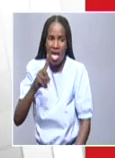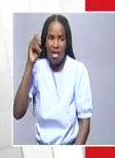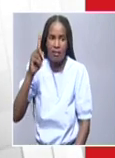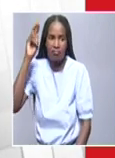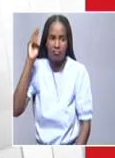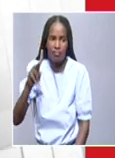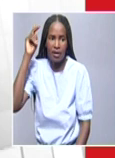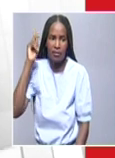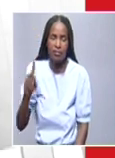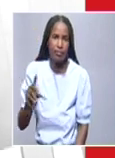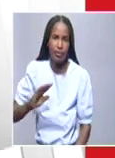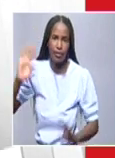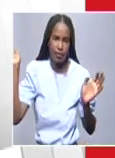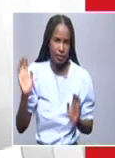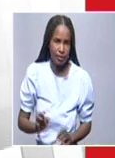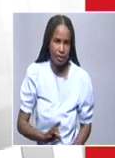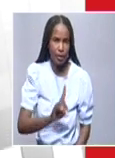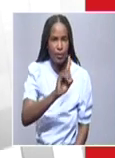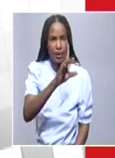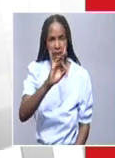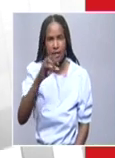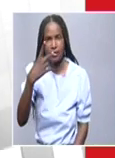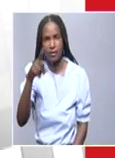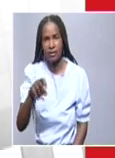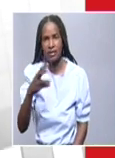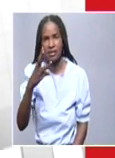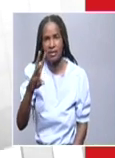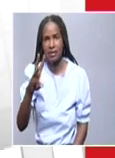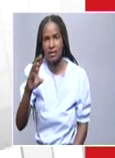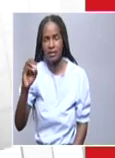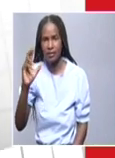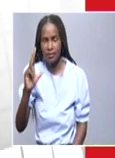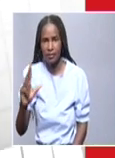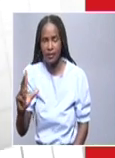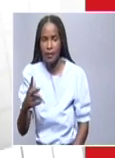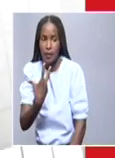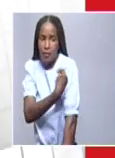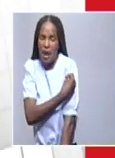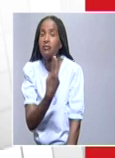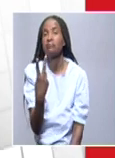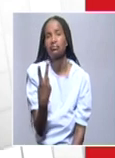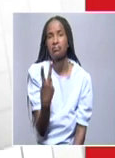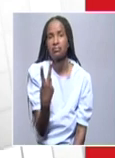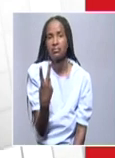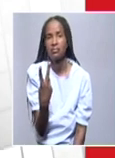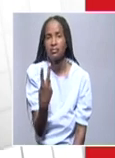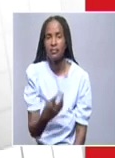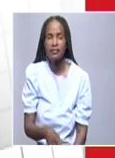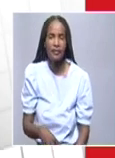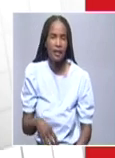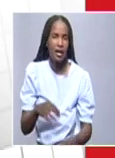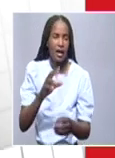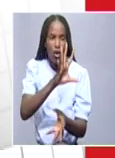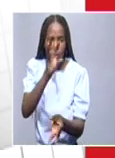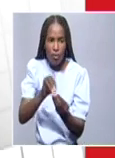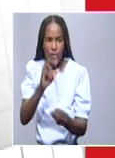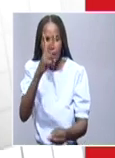dose. 182,600 persons have received two doses. Therefore, the number